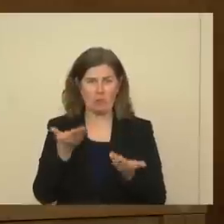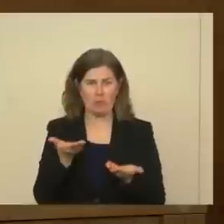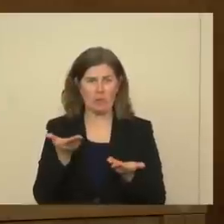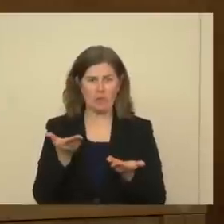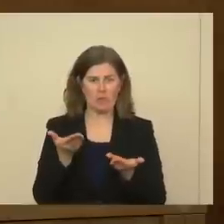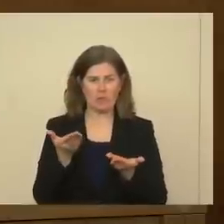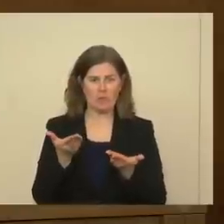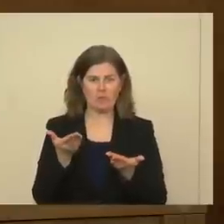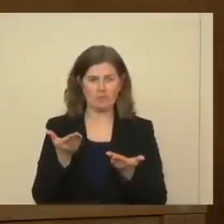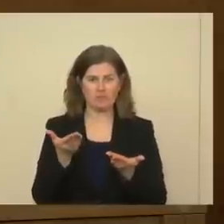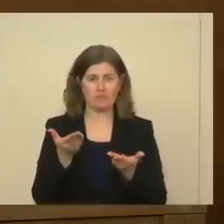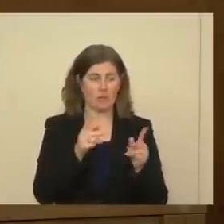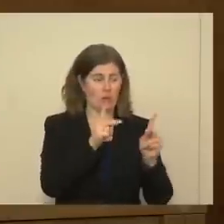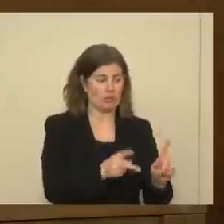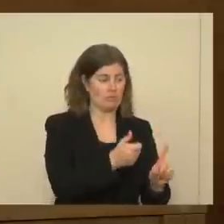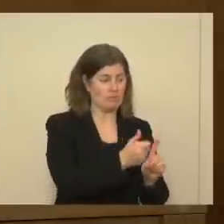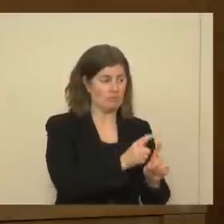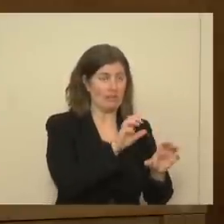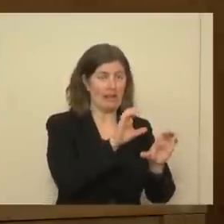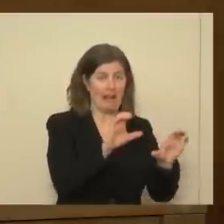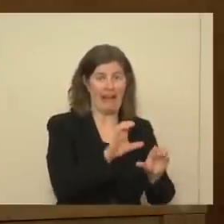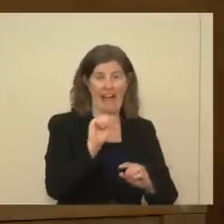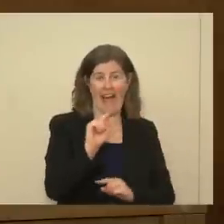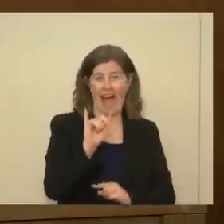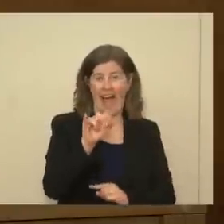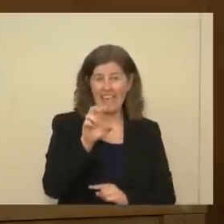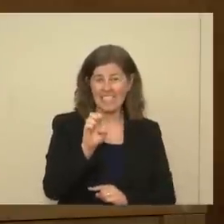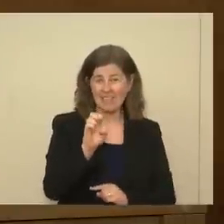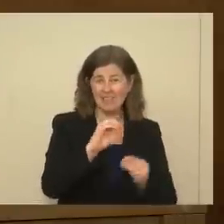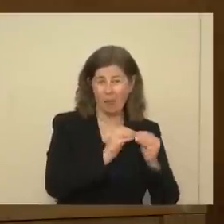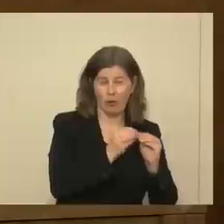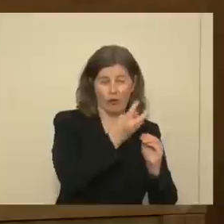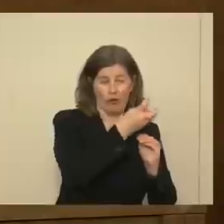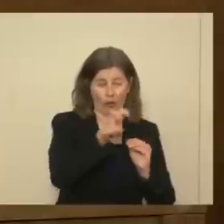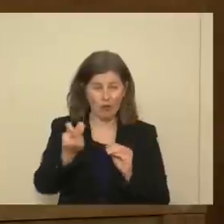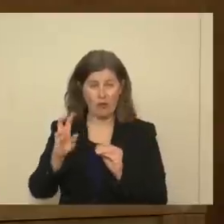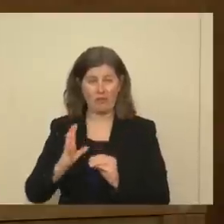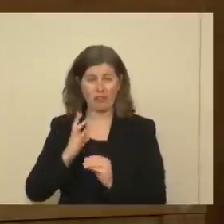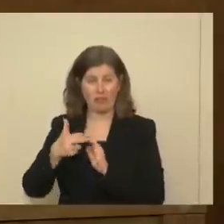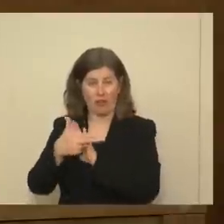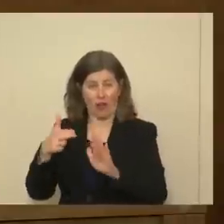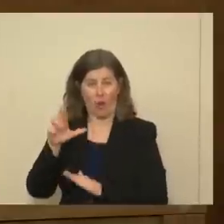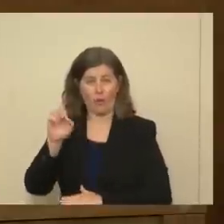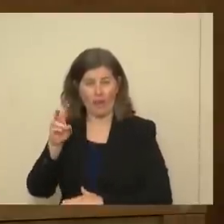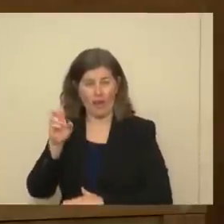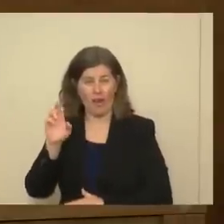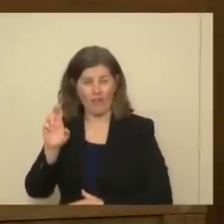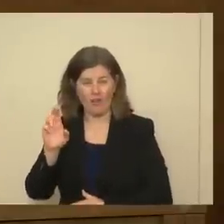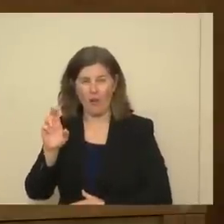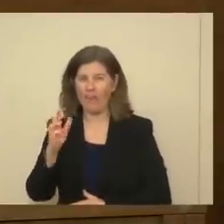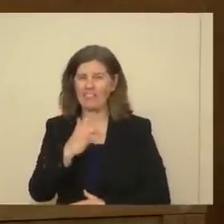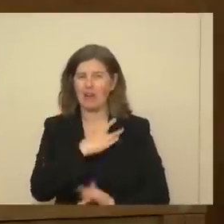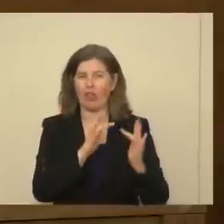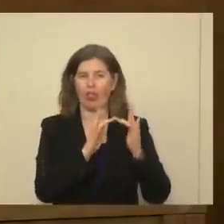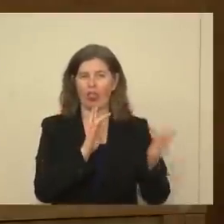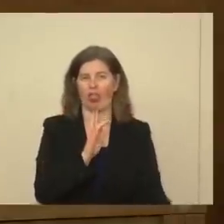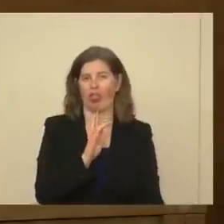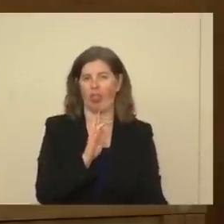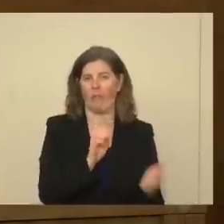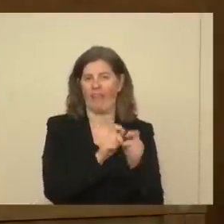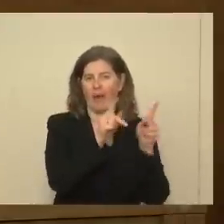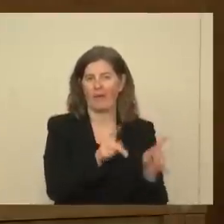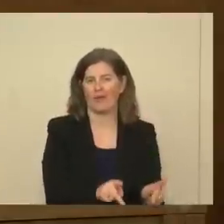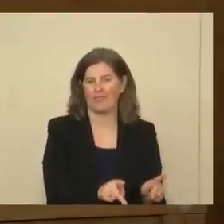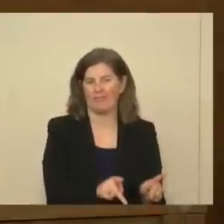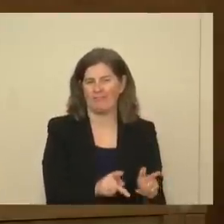move a person from an active case to officially recovered is because we lose contact with them in